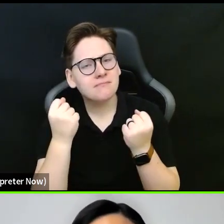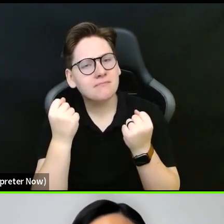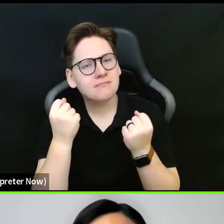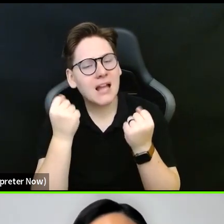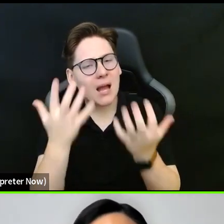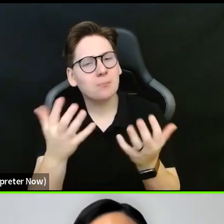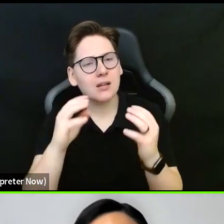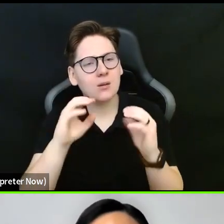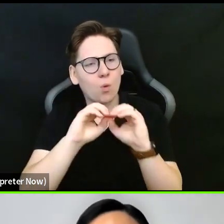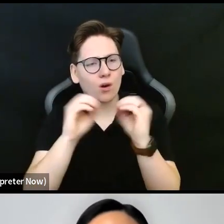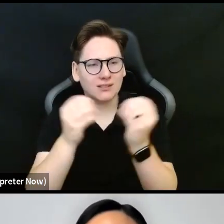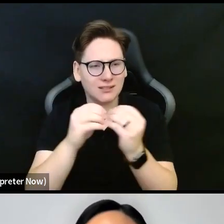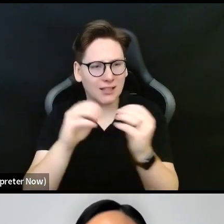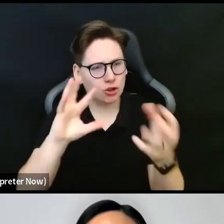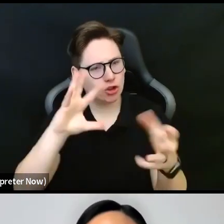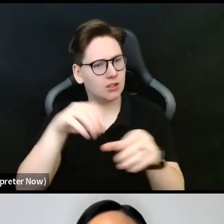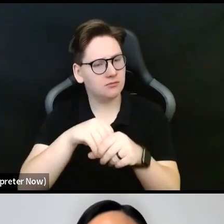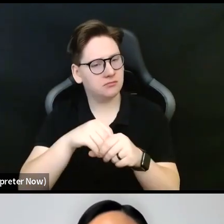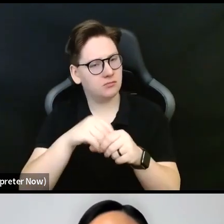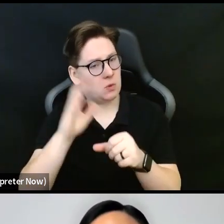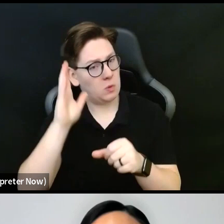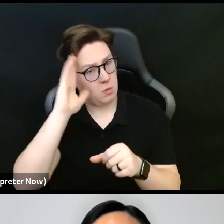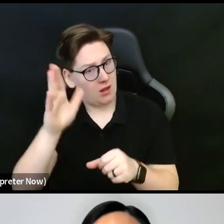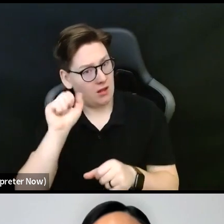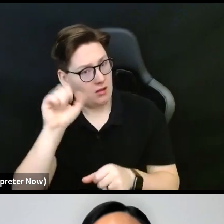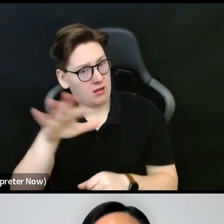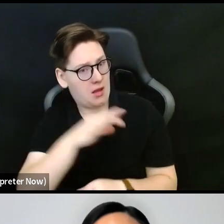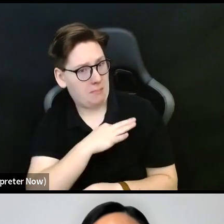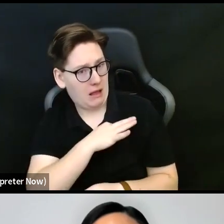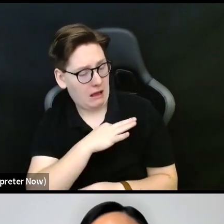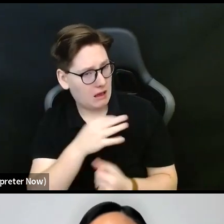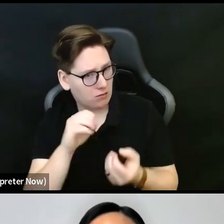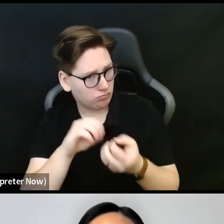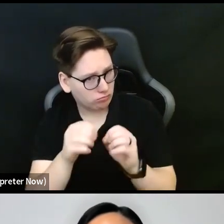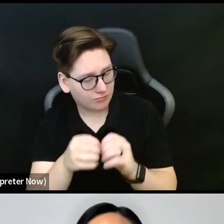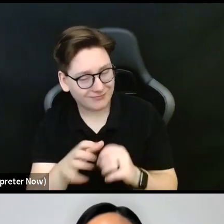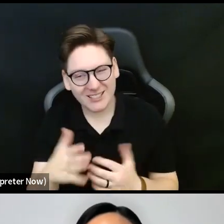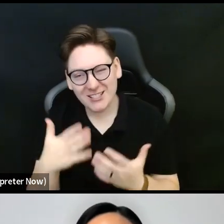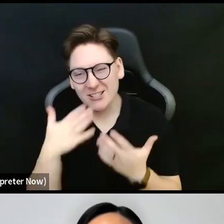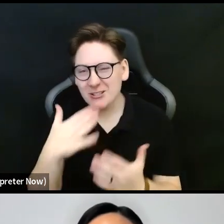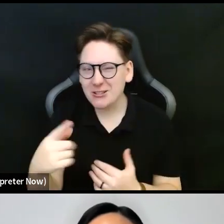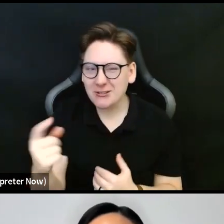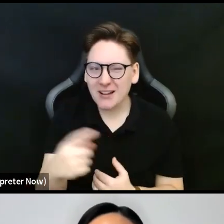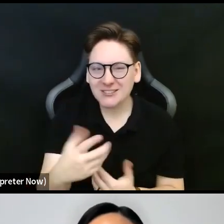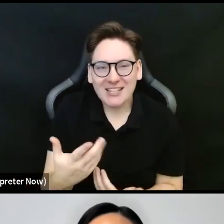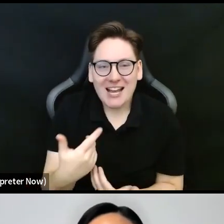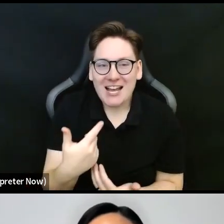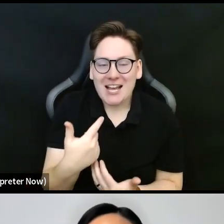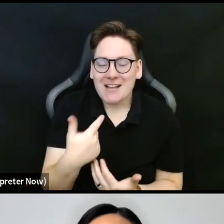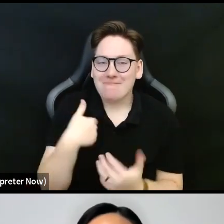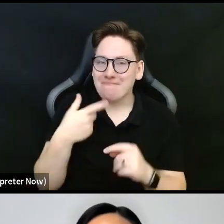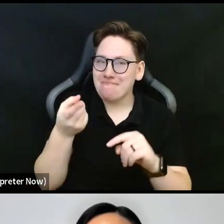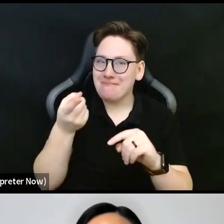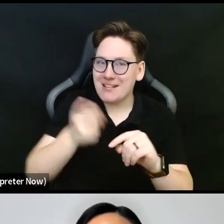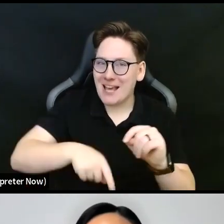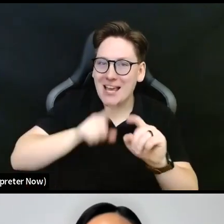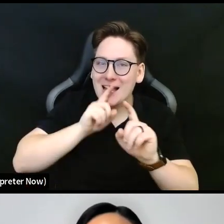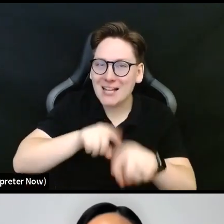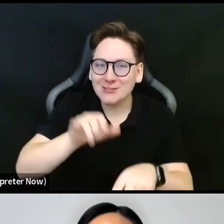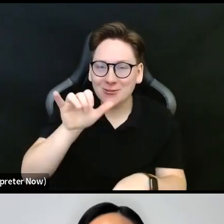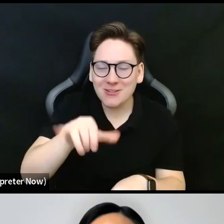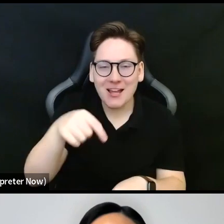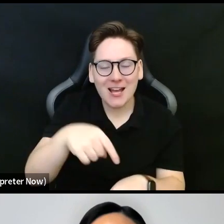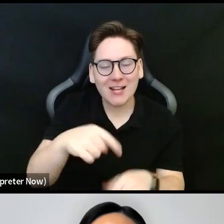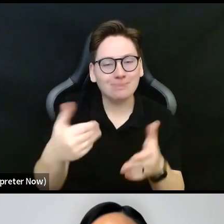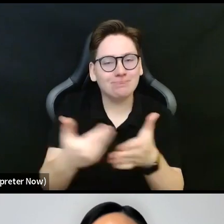apply? That is a great question and one I cannot fully answer as this is a pilot